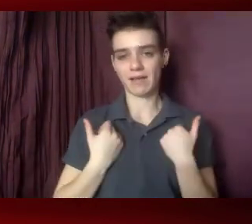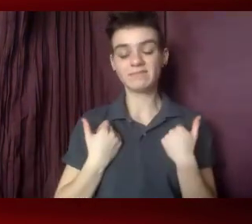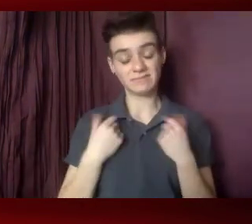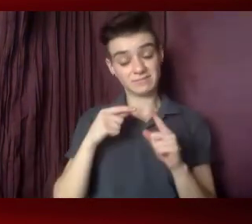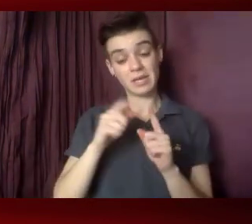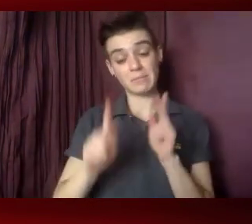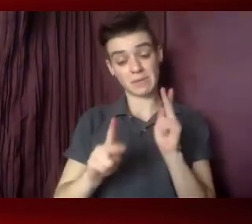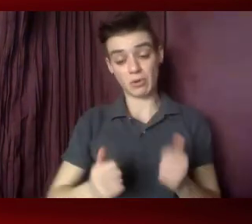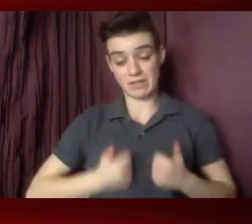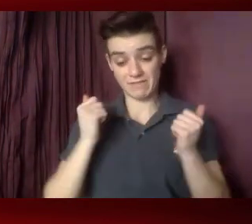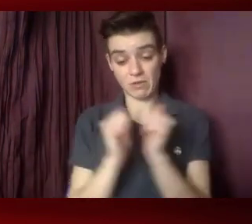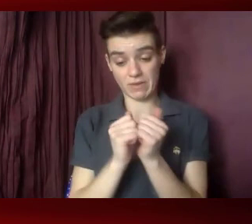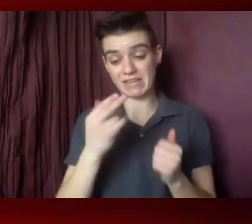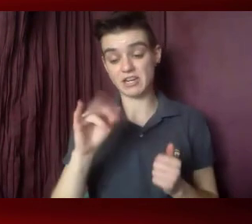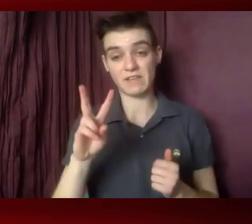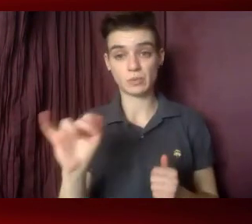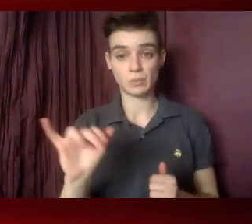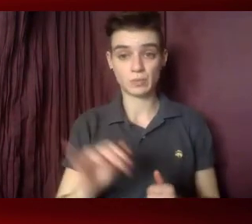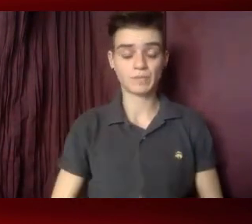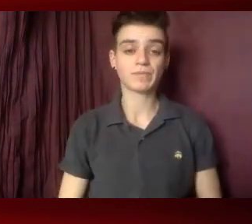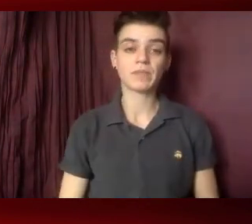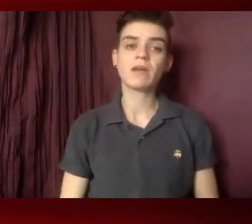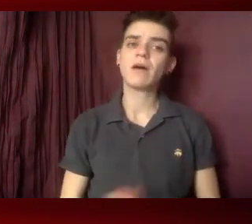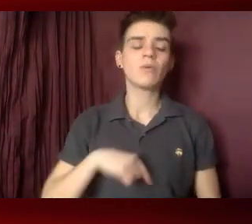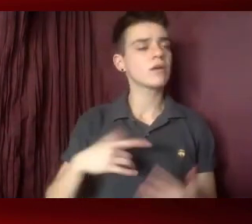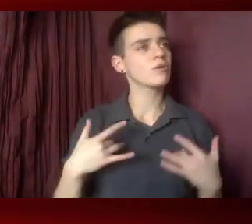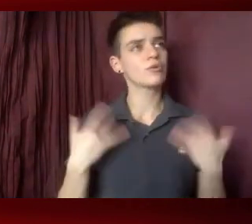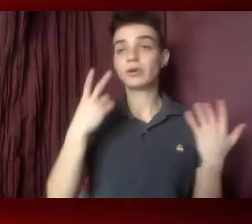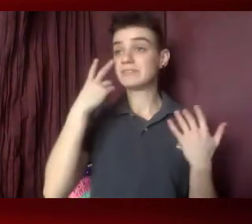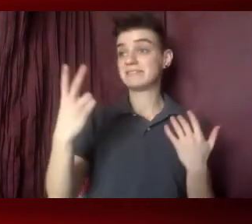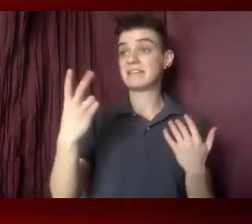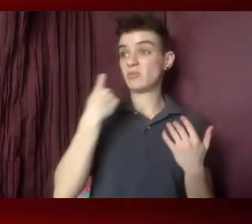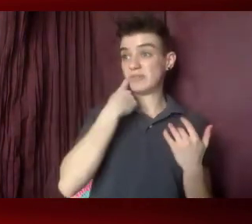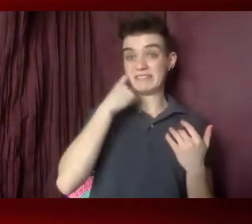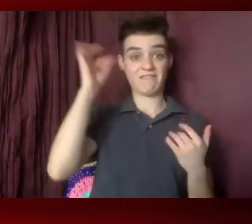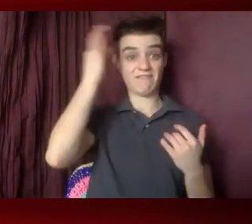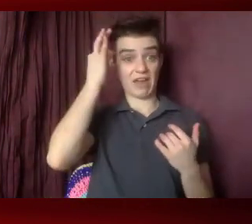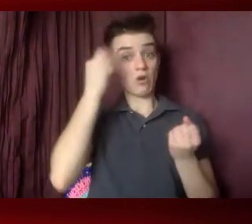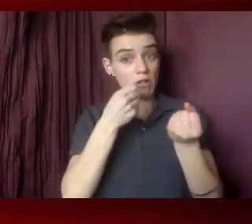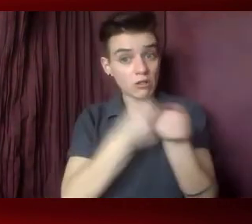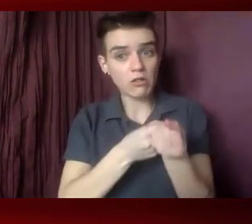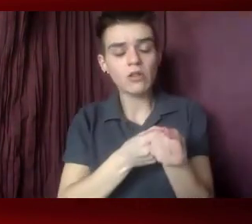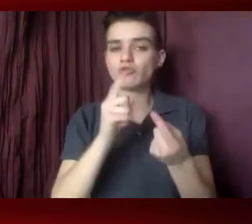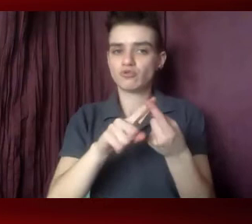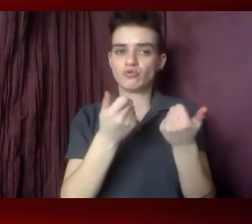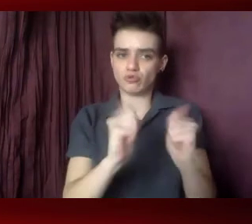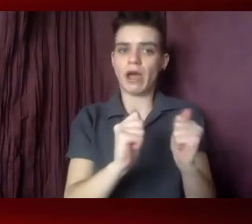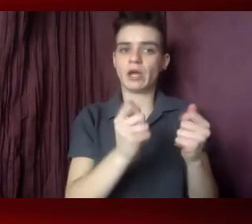HIV. And we're really pleased to see the recent commitments and federal funds to ending the HIV epidemic, plan for America.